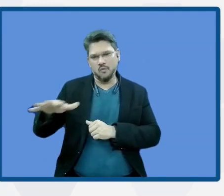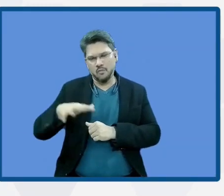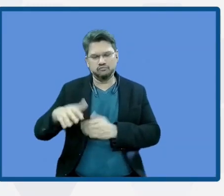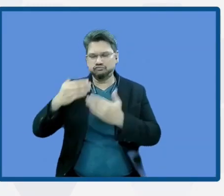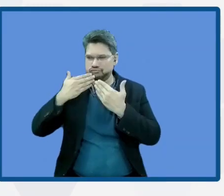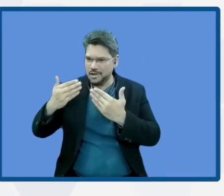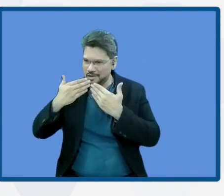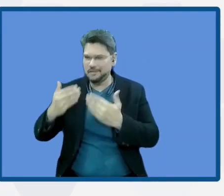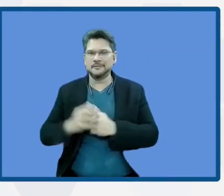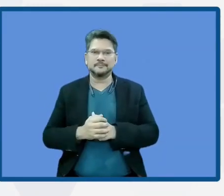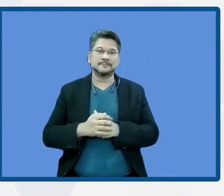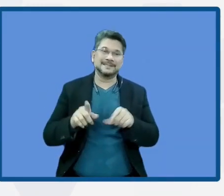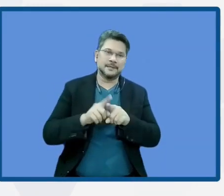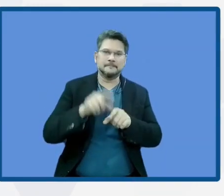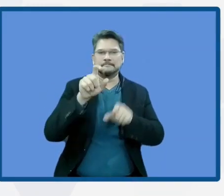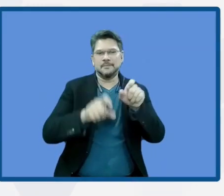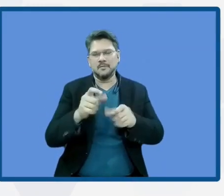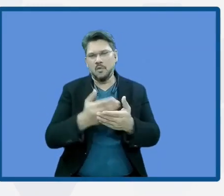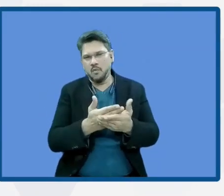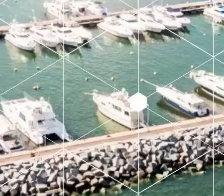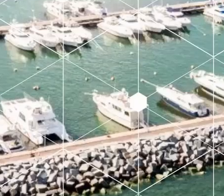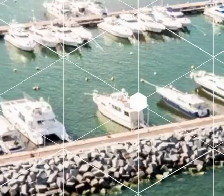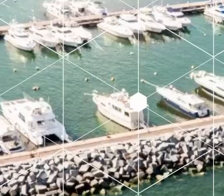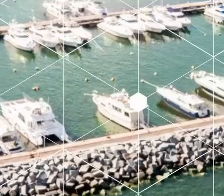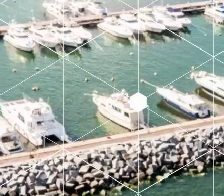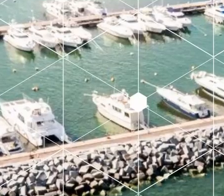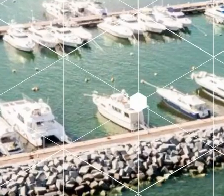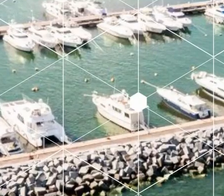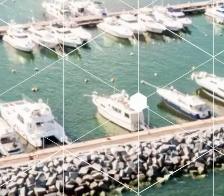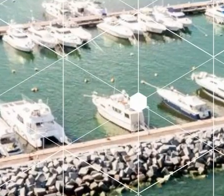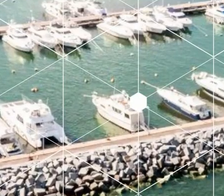you, the people that is here. Thank you for your attention.